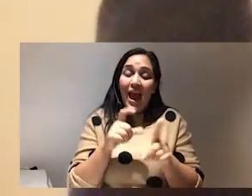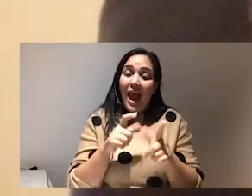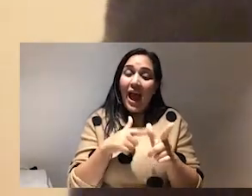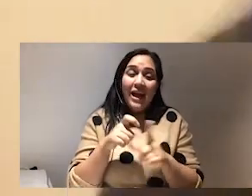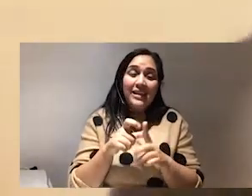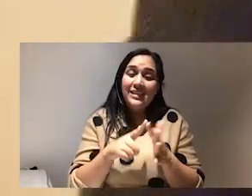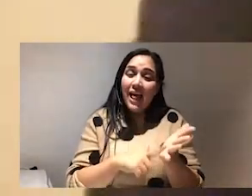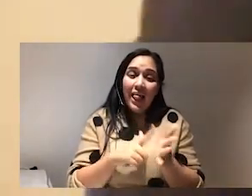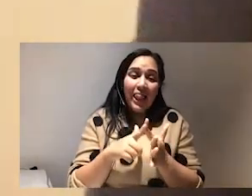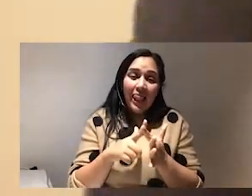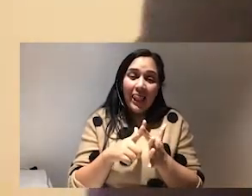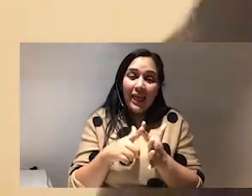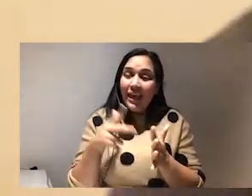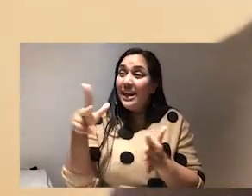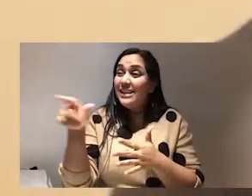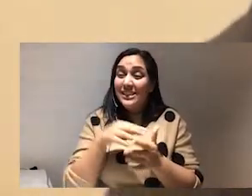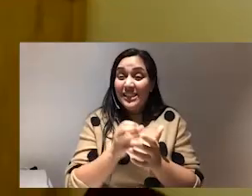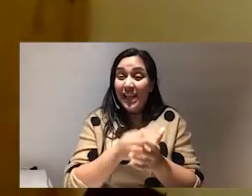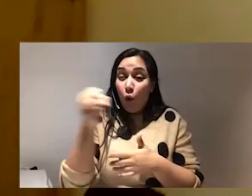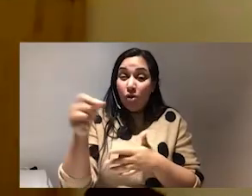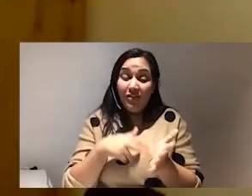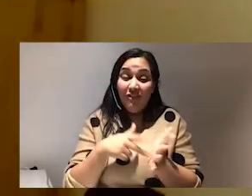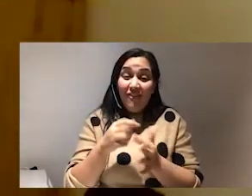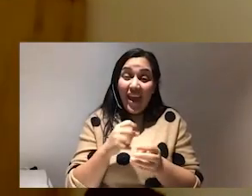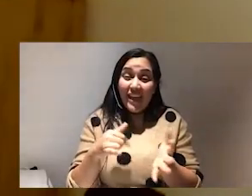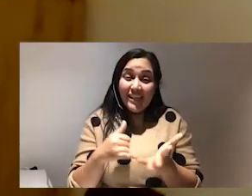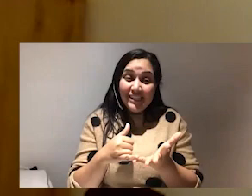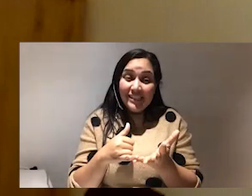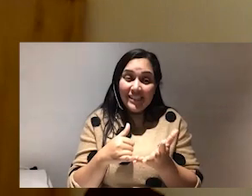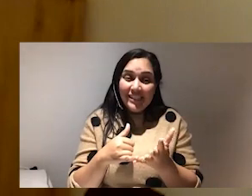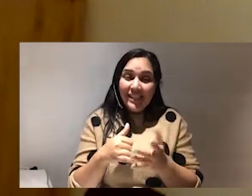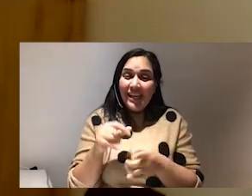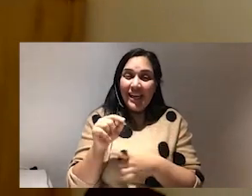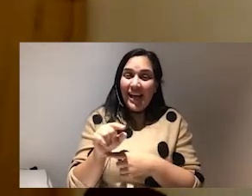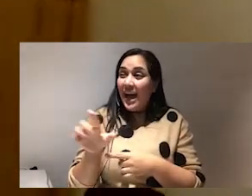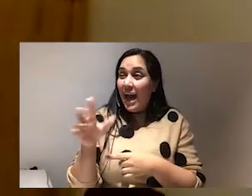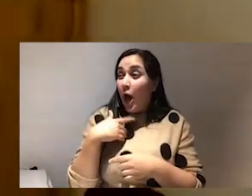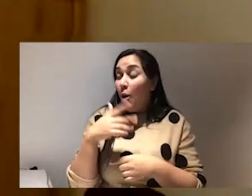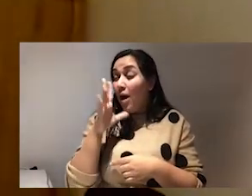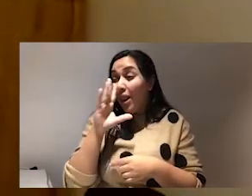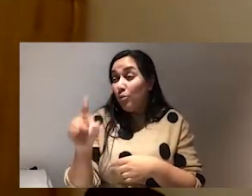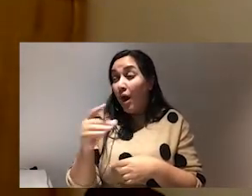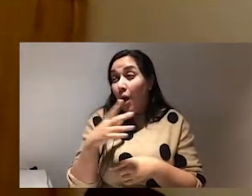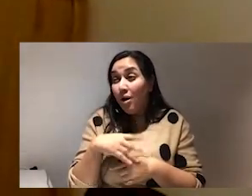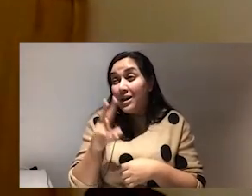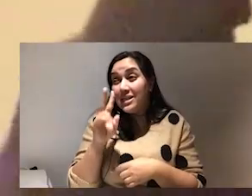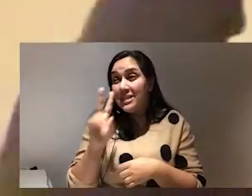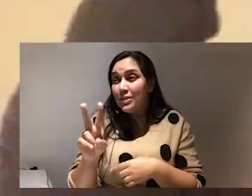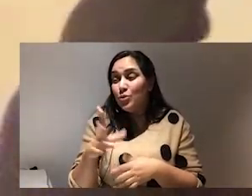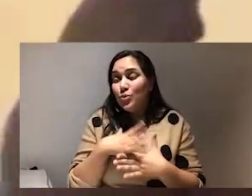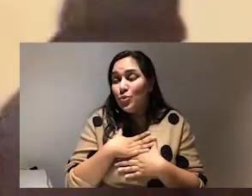across this please i want to come and see you i'll send it to her personally thank you i got a lot of clout online i don't know